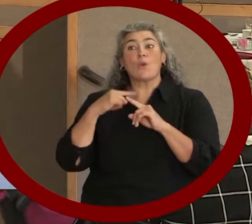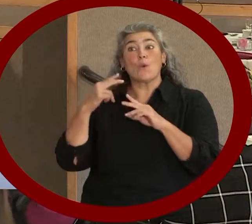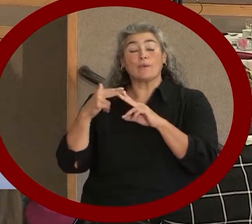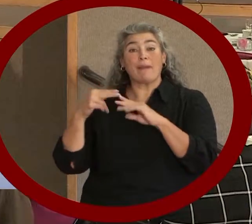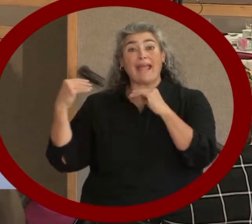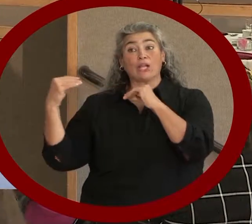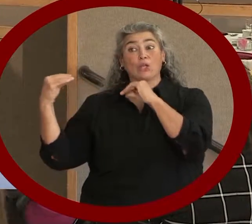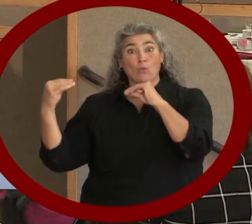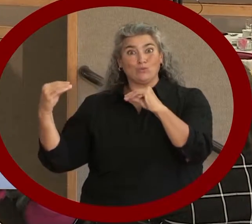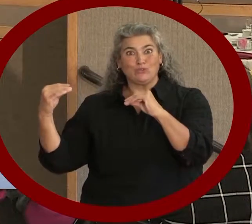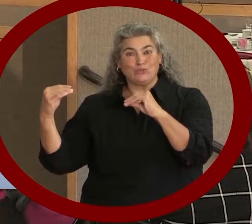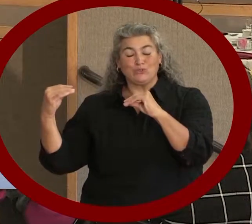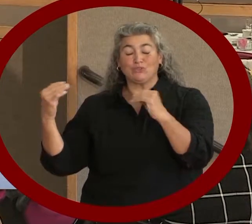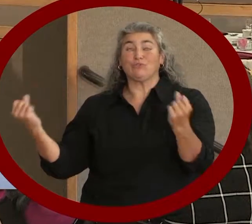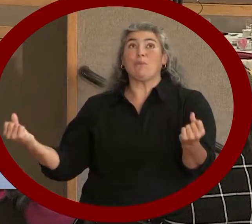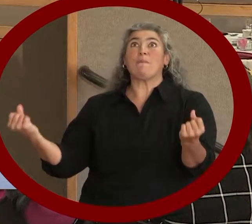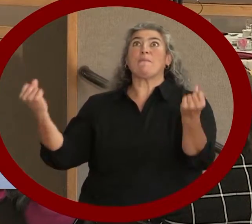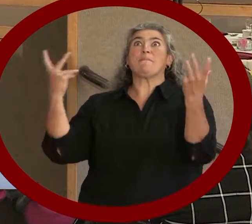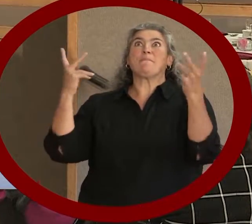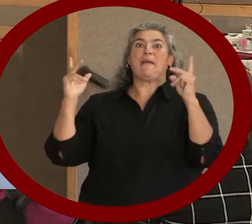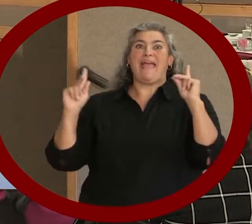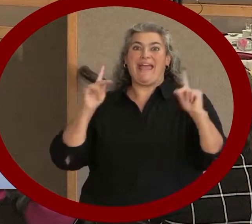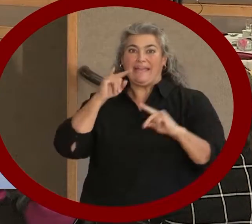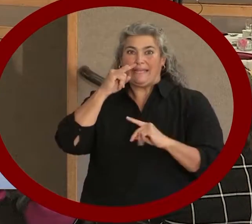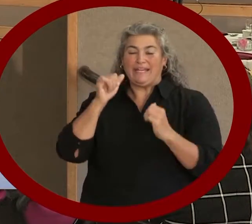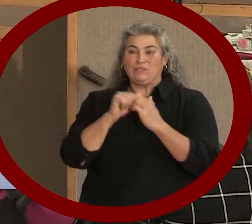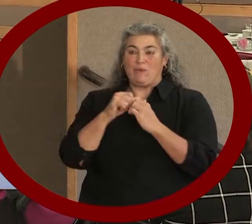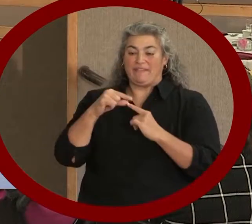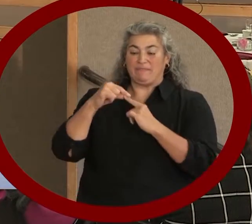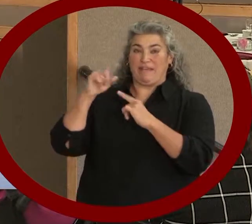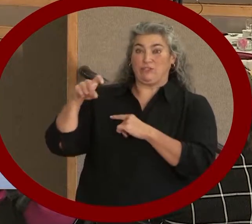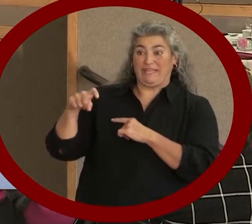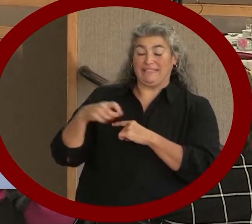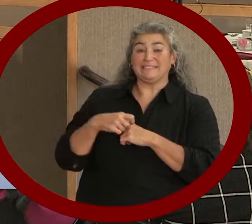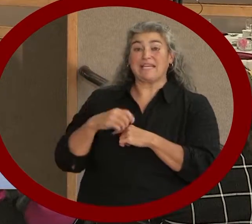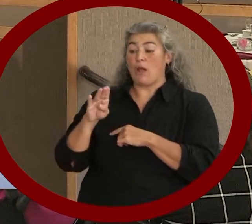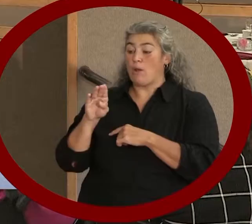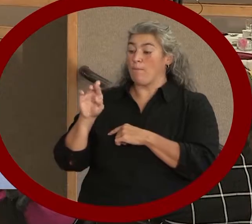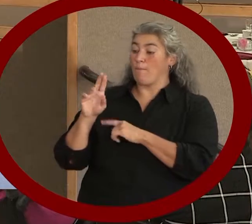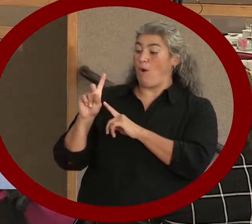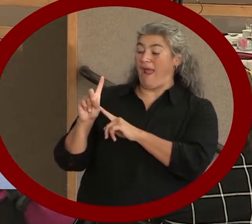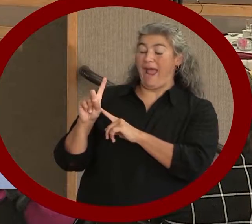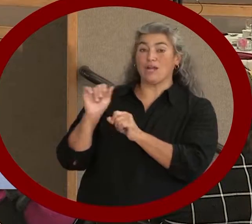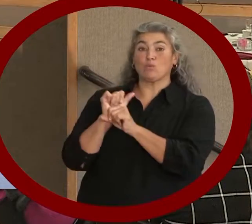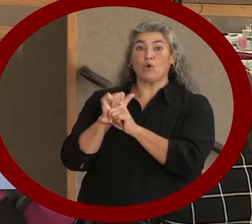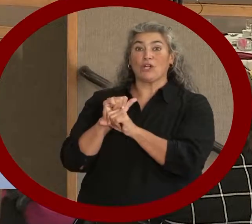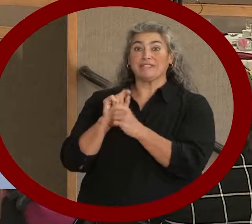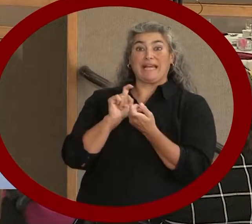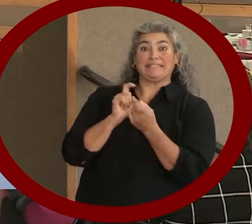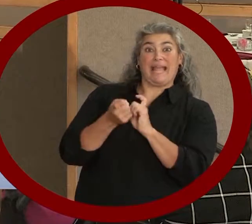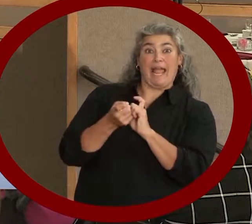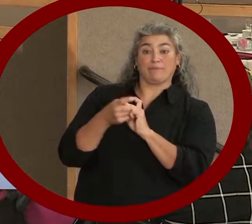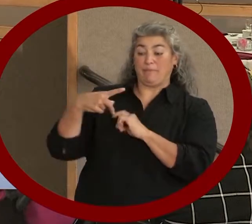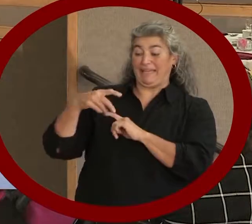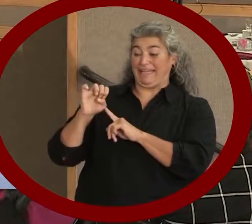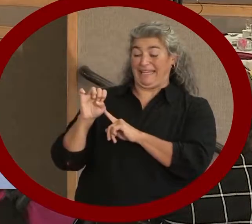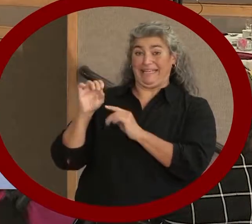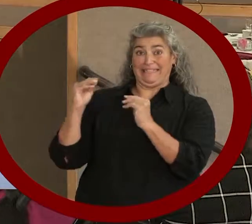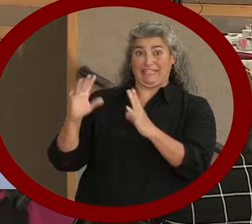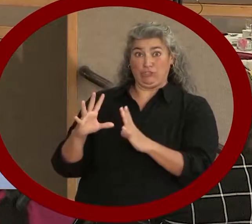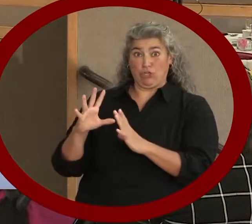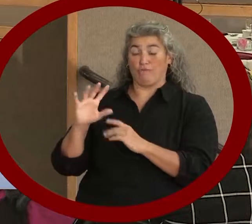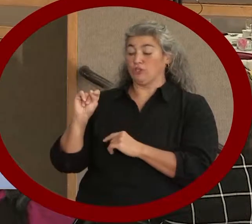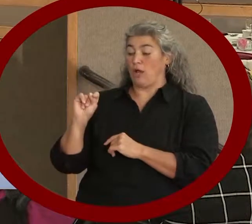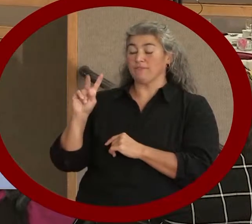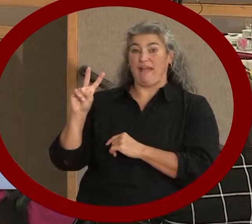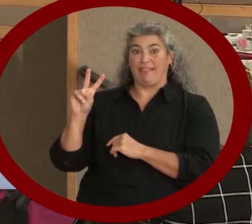to a whole generation of kids with special needs. Not only does Brad work as an adaptive PE teacher for the Thompson School District, but he